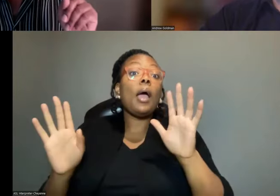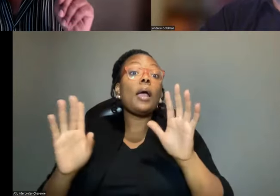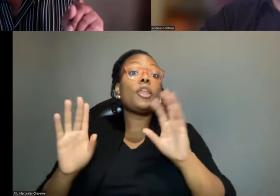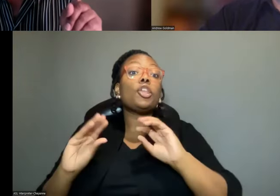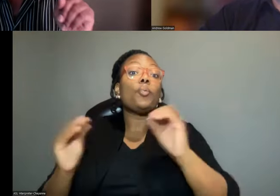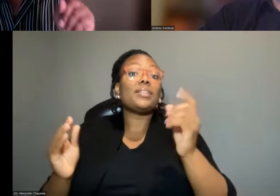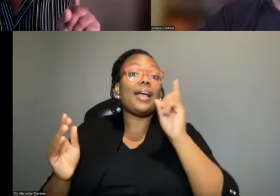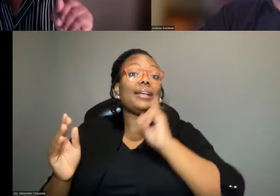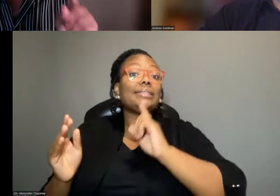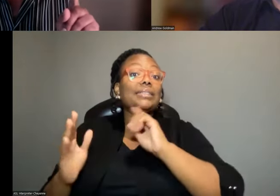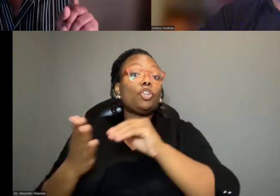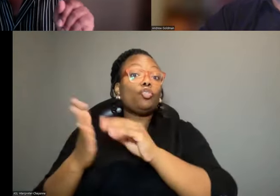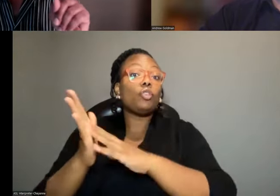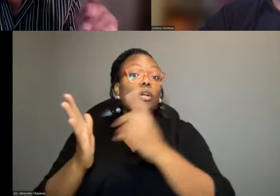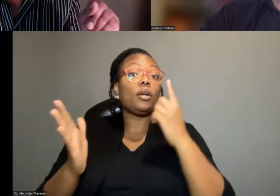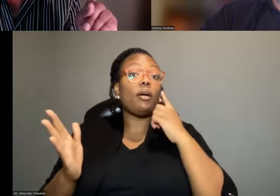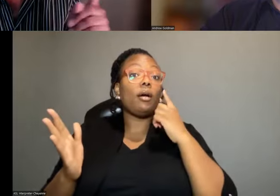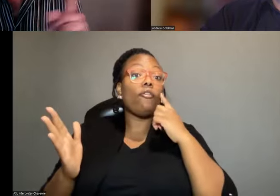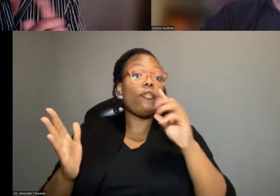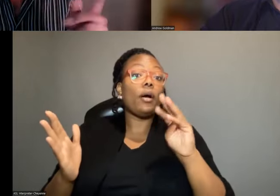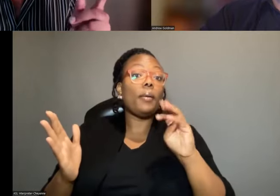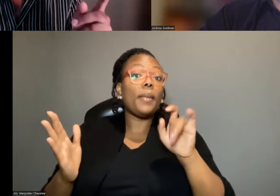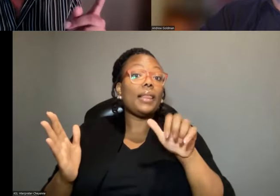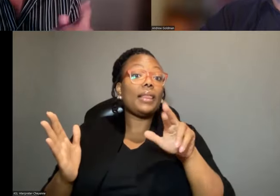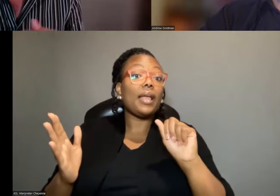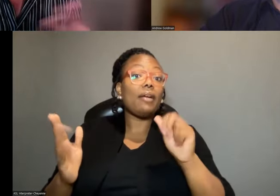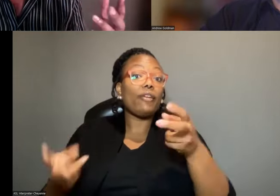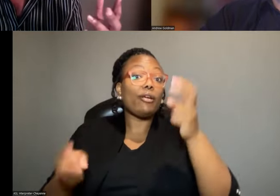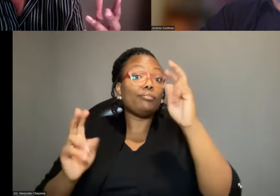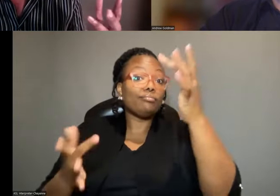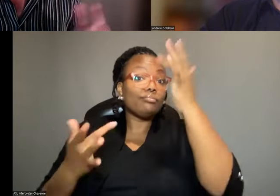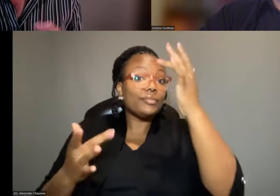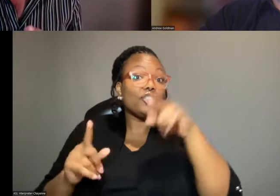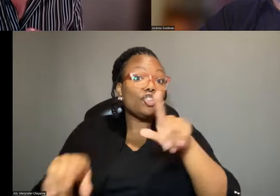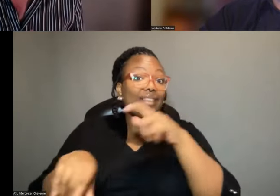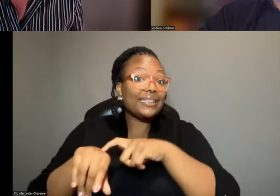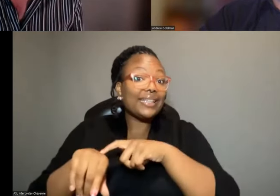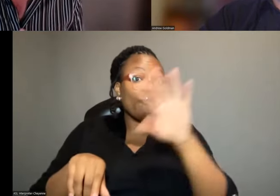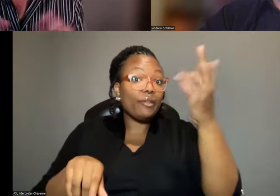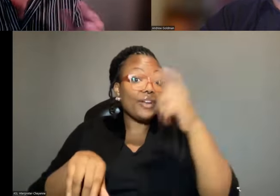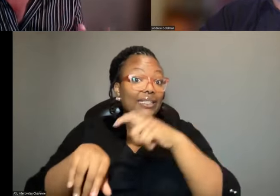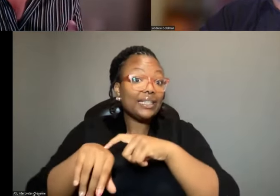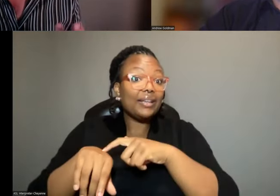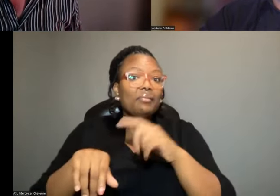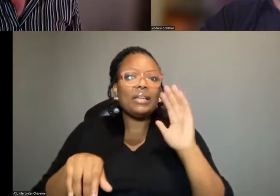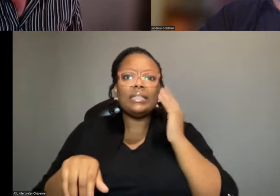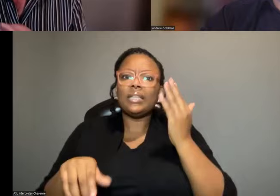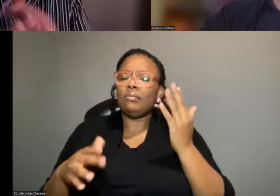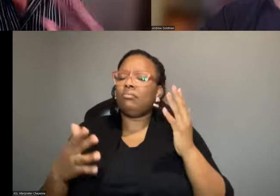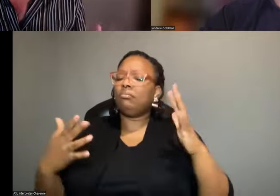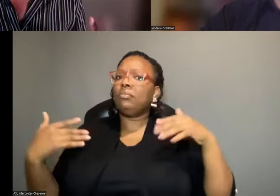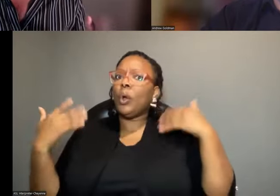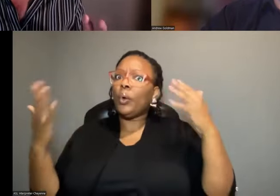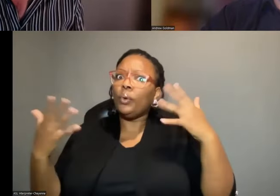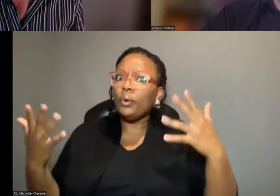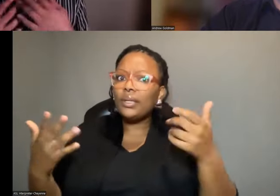single record of a malaria case during that whole period, which seems staggering to